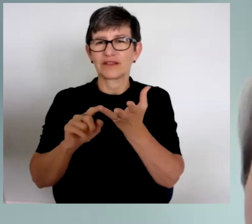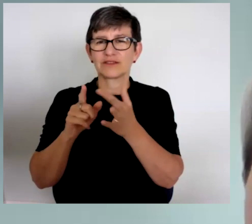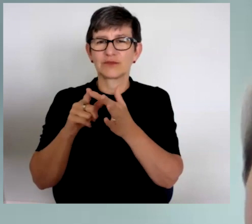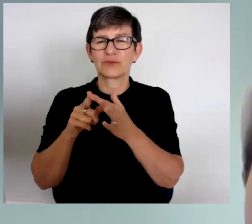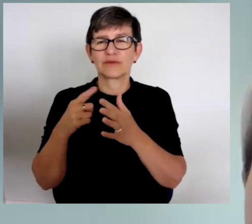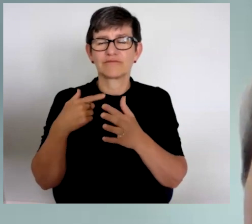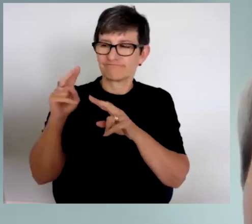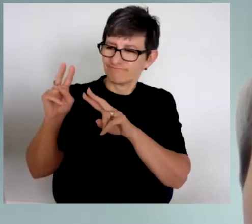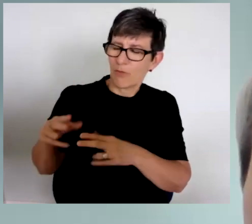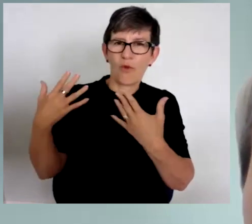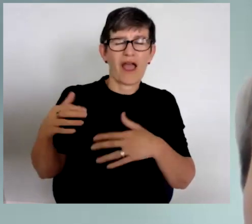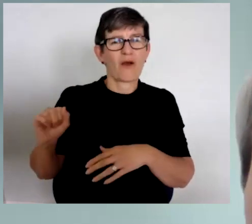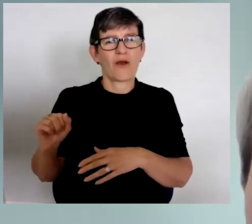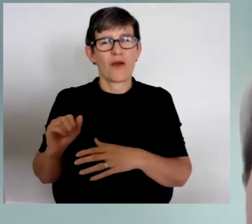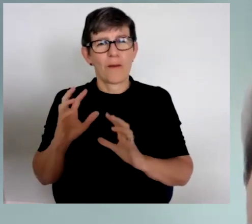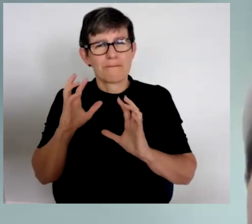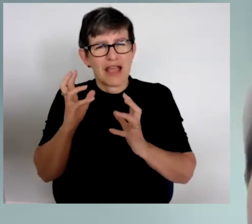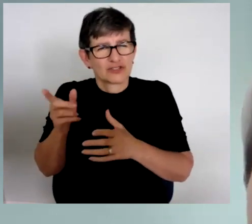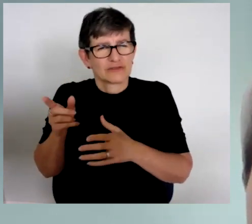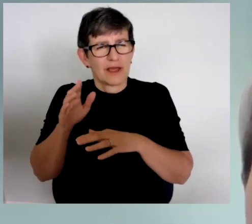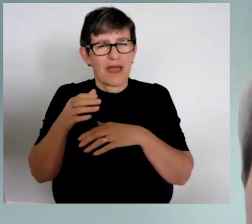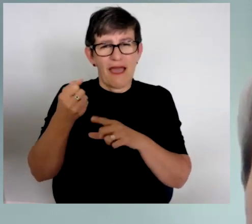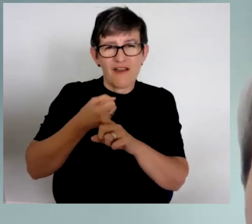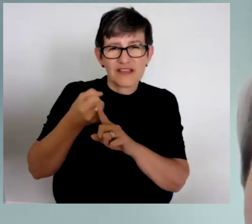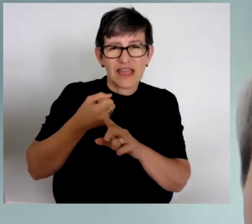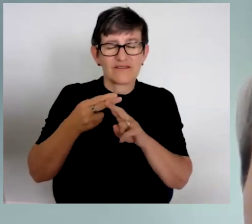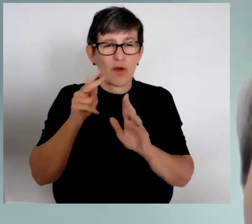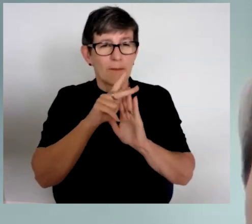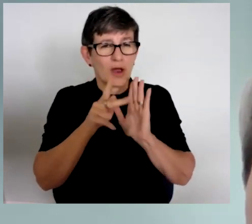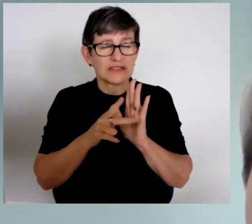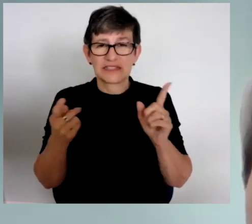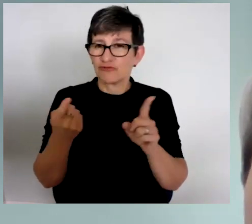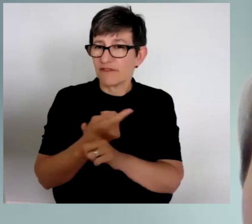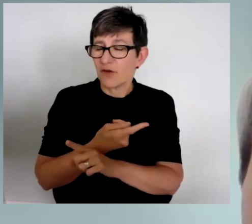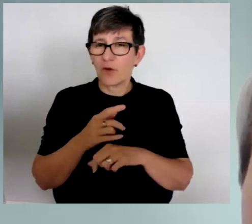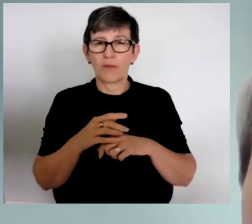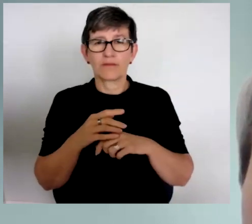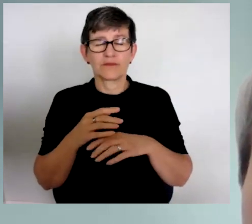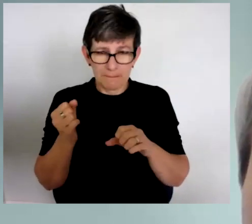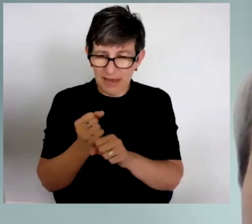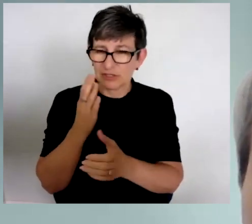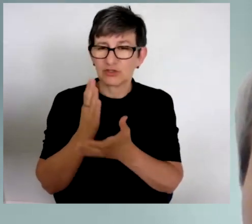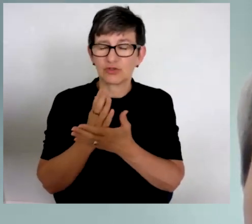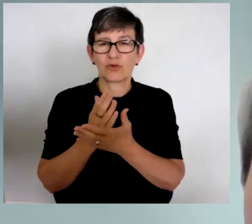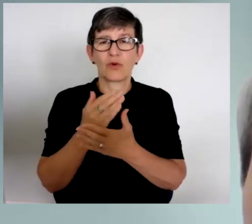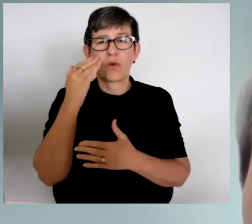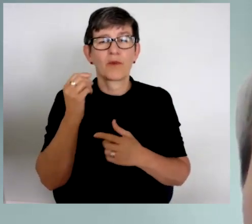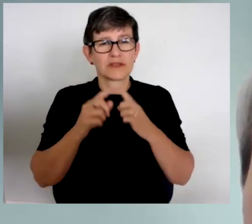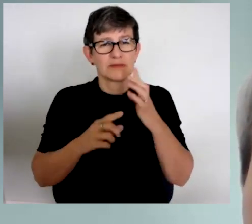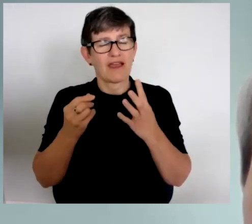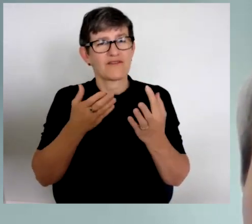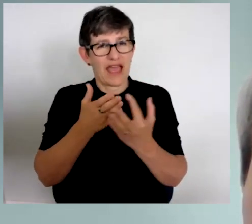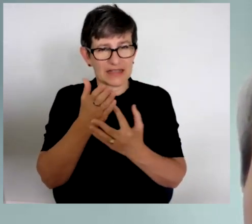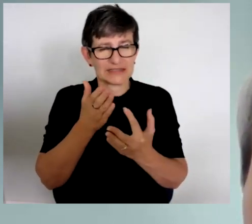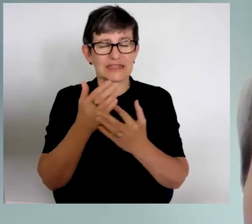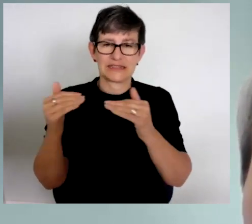firsthand just how passionate she was about advocating for policy reform to ensure access and equity for women